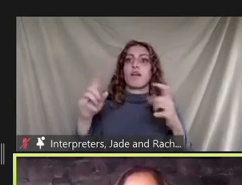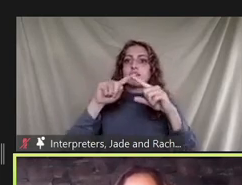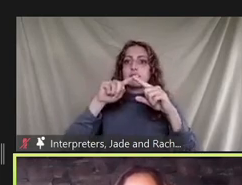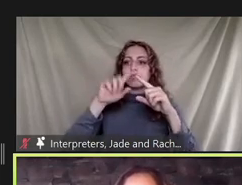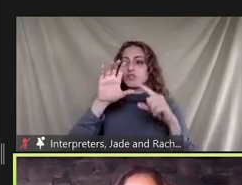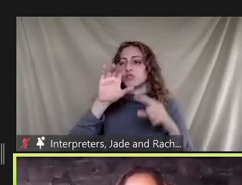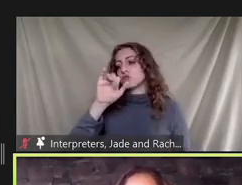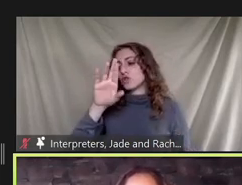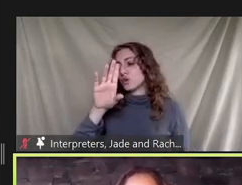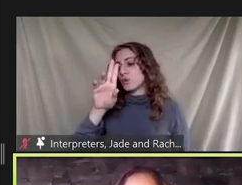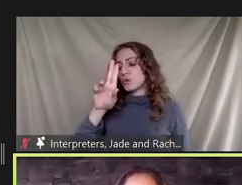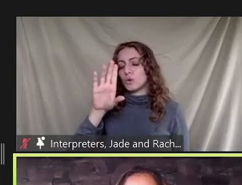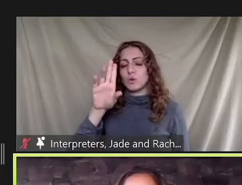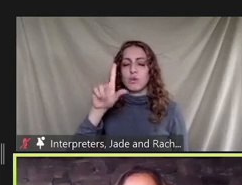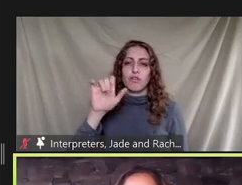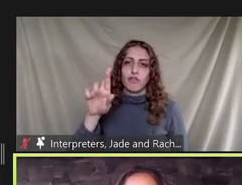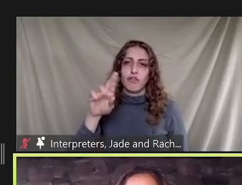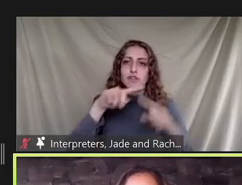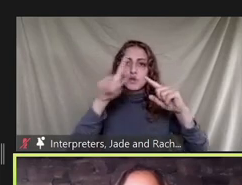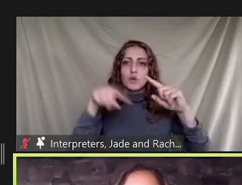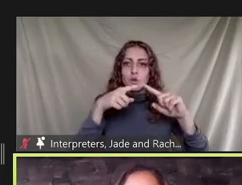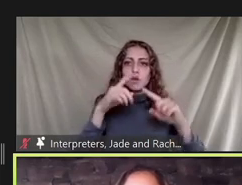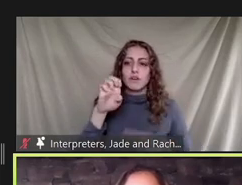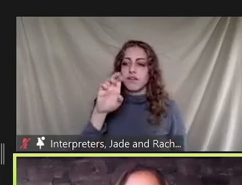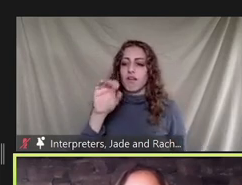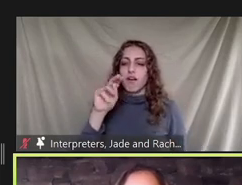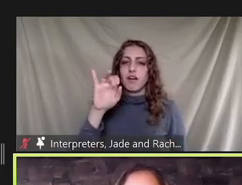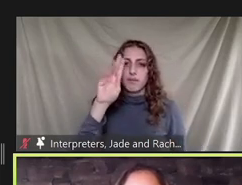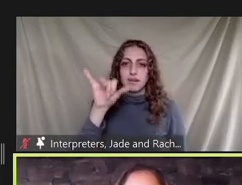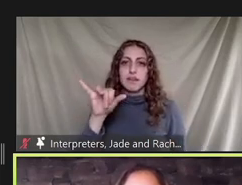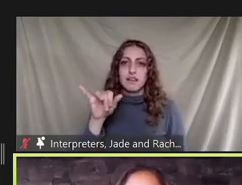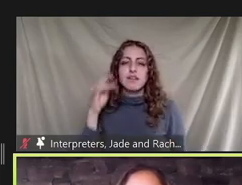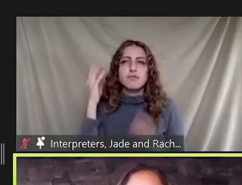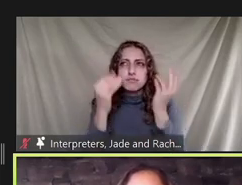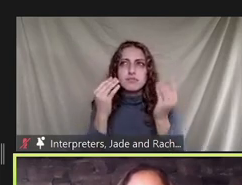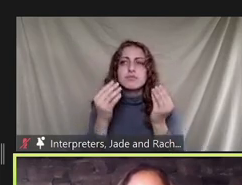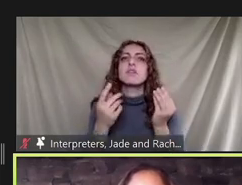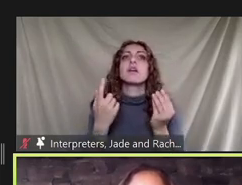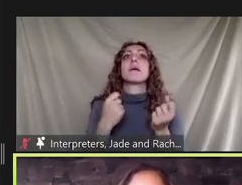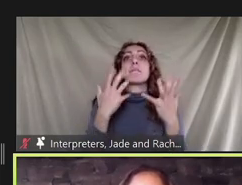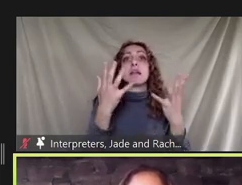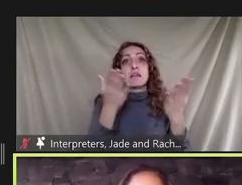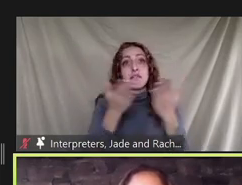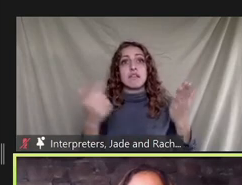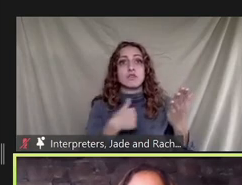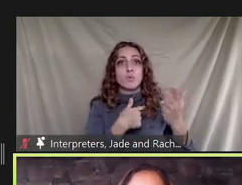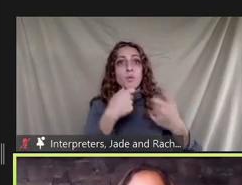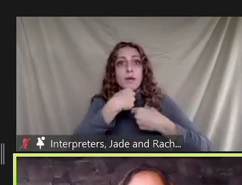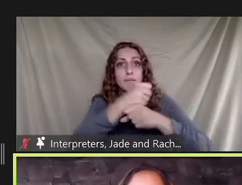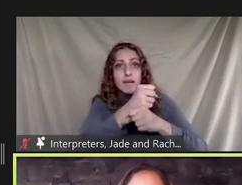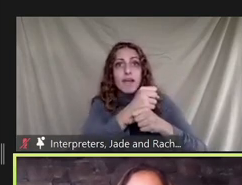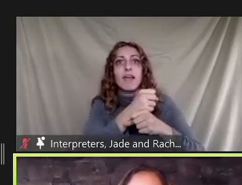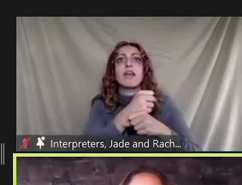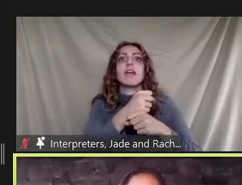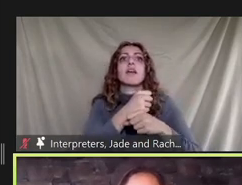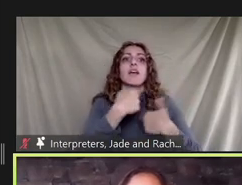you really start to dig into this and start thinking about it there are lots of things that we make and we know as environmental engineers wind up in wastewater treatment